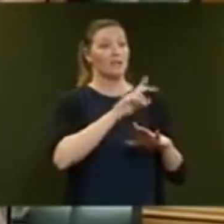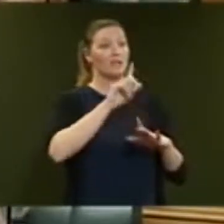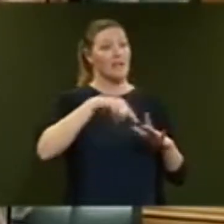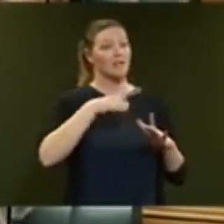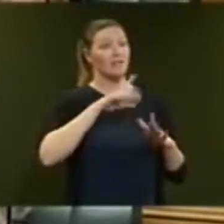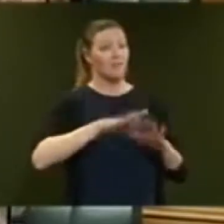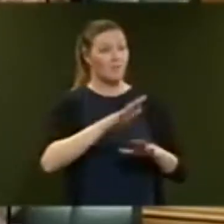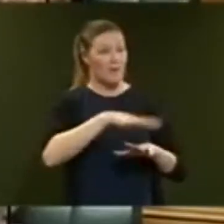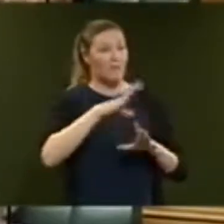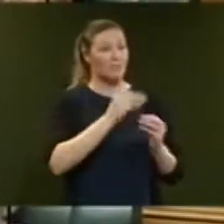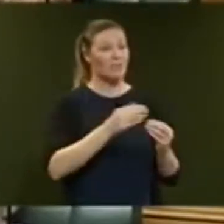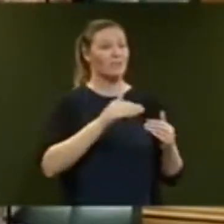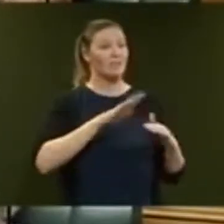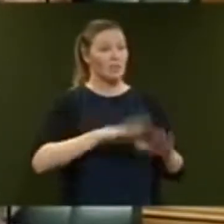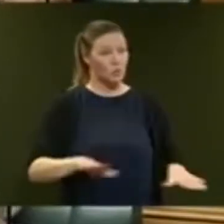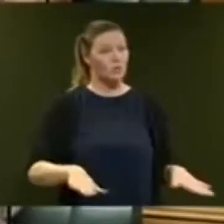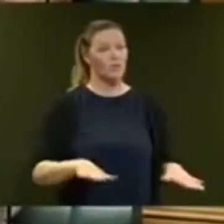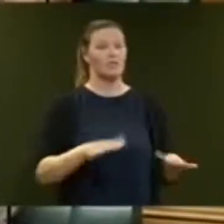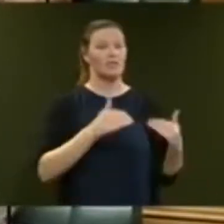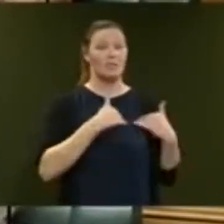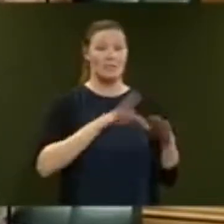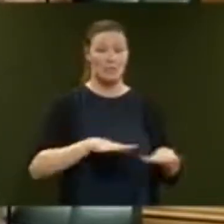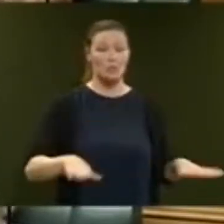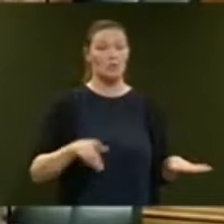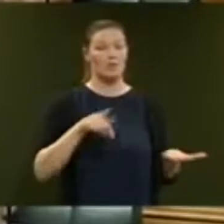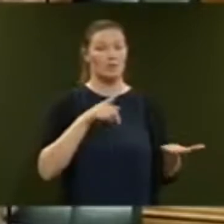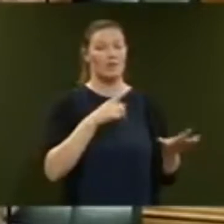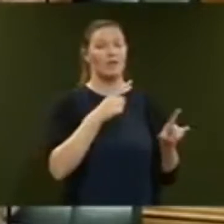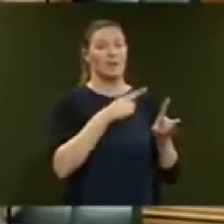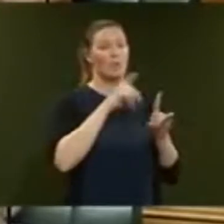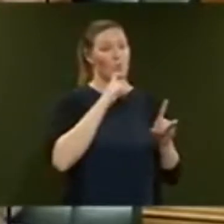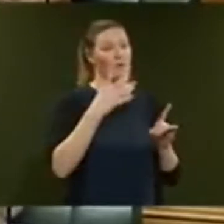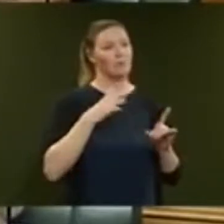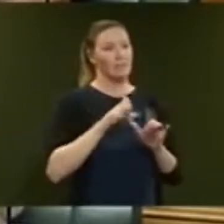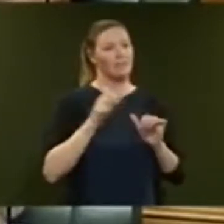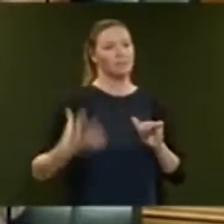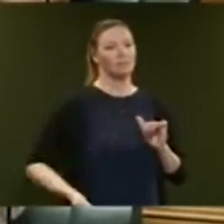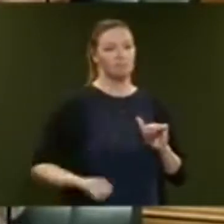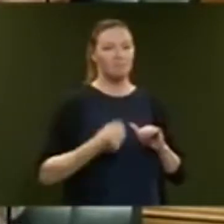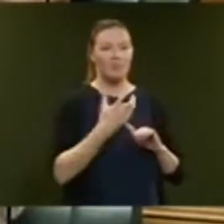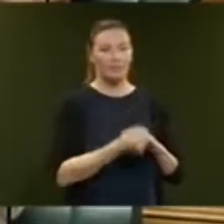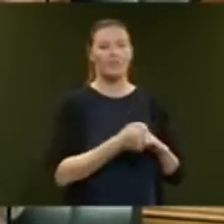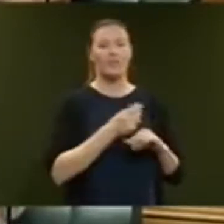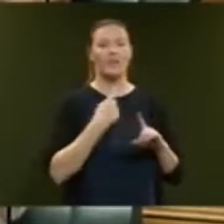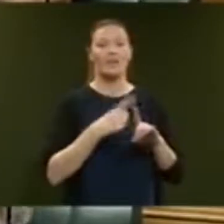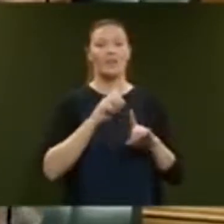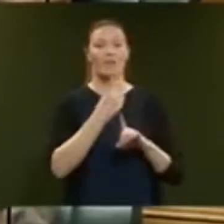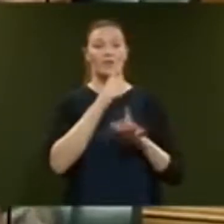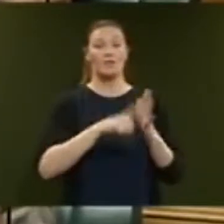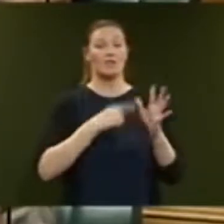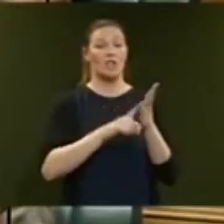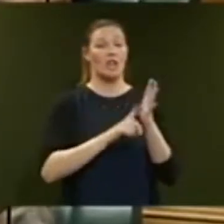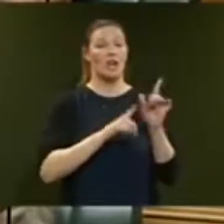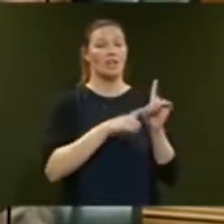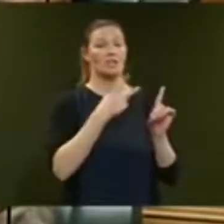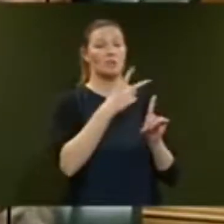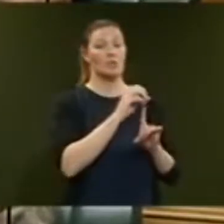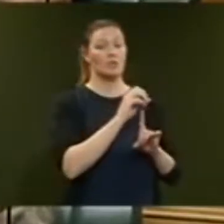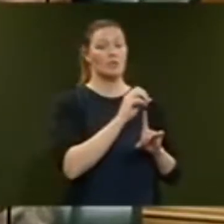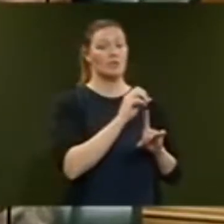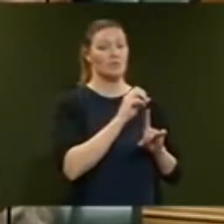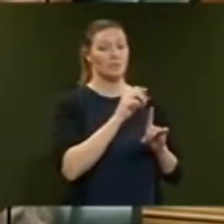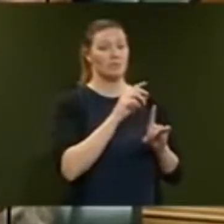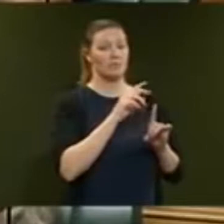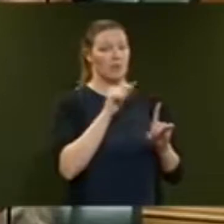better off in approximately 650,000 families without children. Very good. As of July 1st, 26,000 more